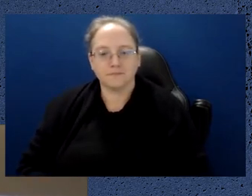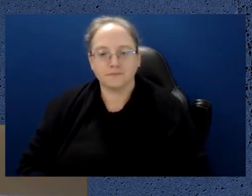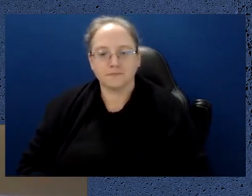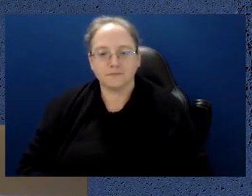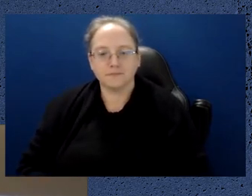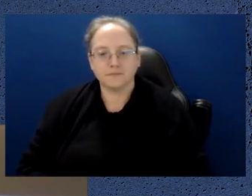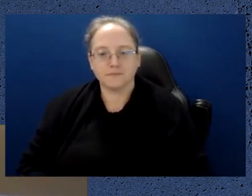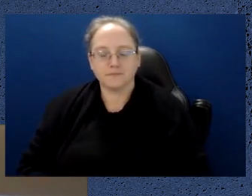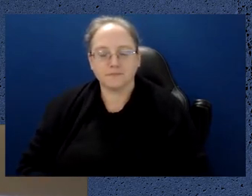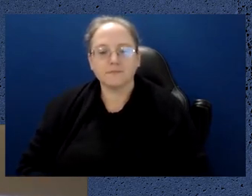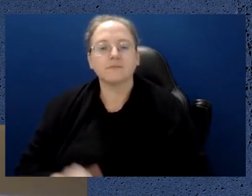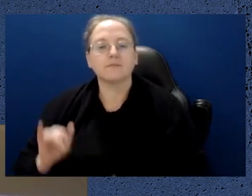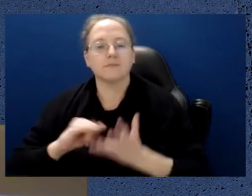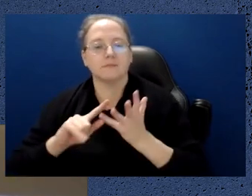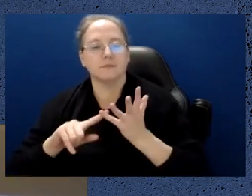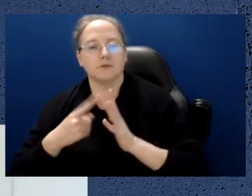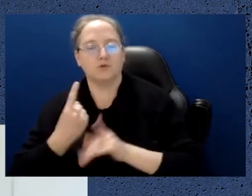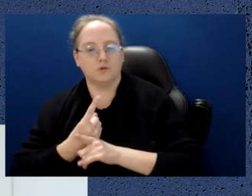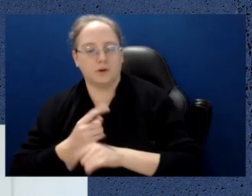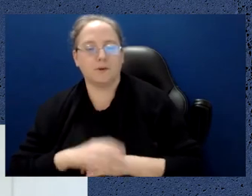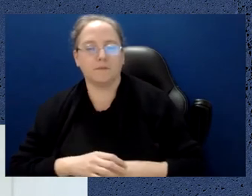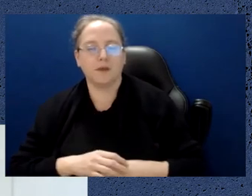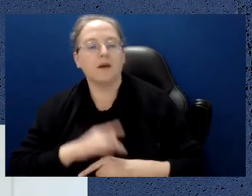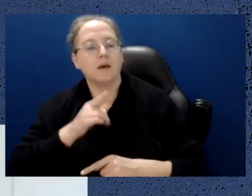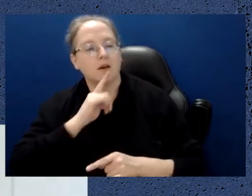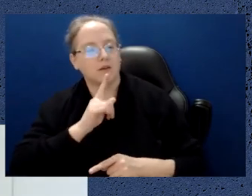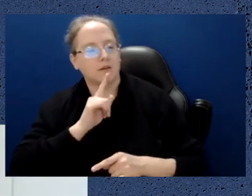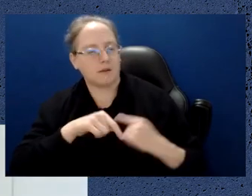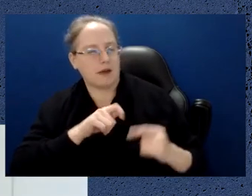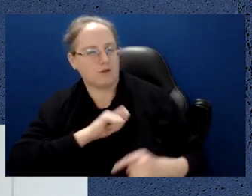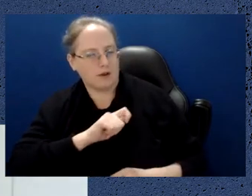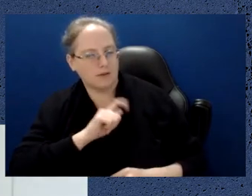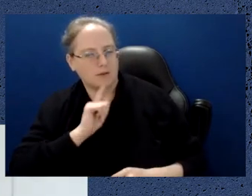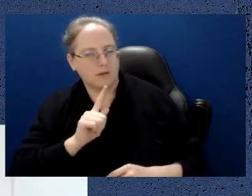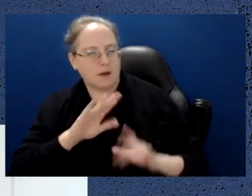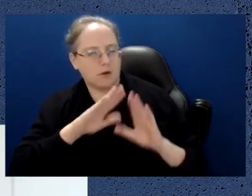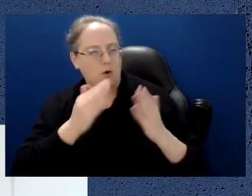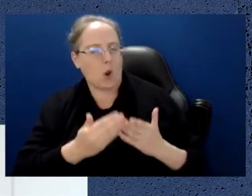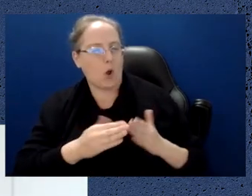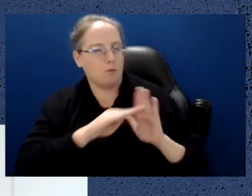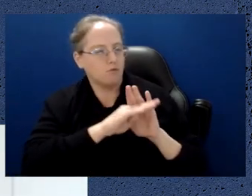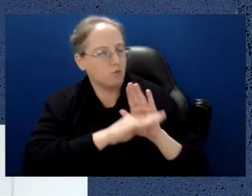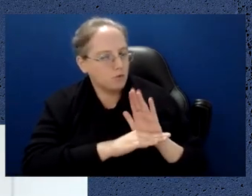global protocols and I think you've talked about norms of cyberspace.